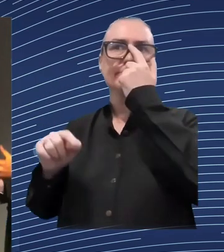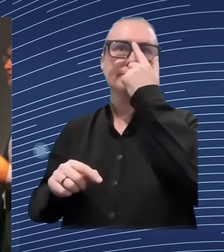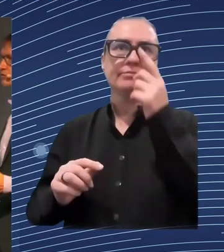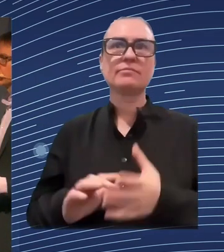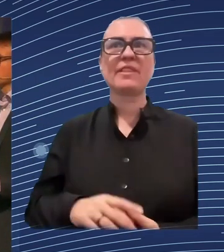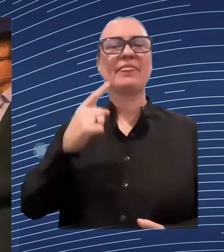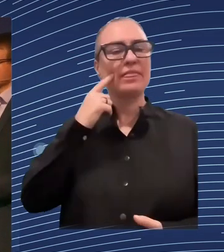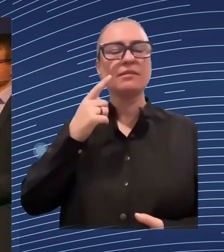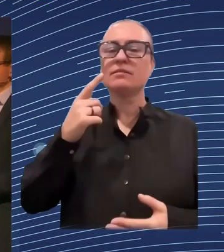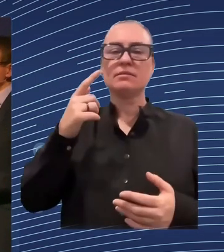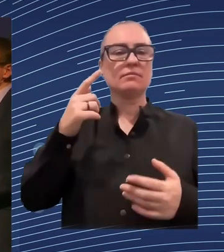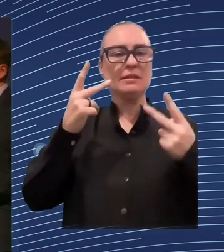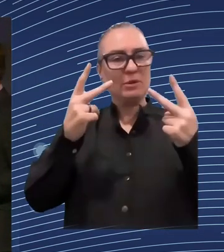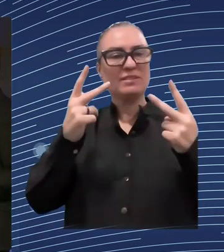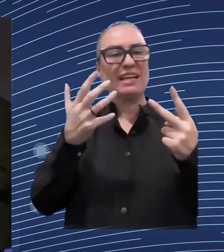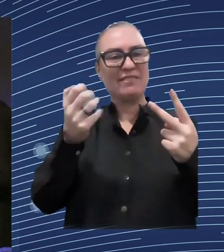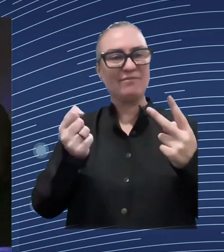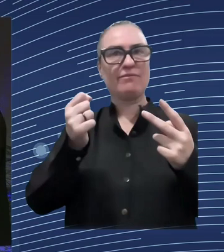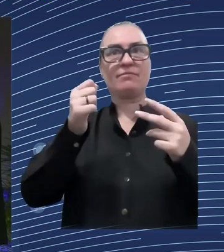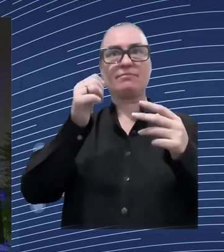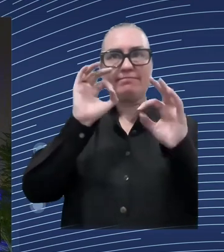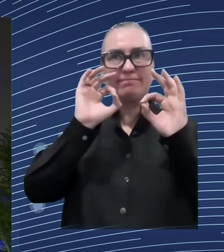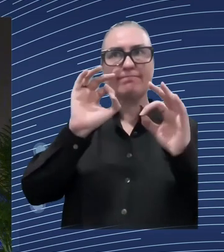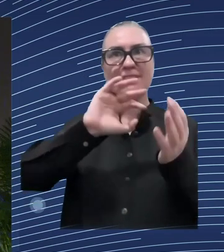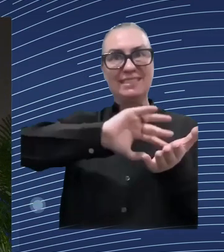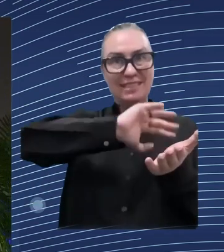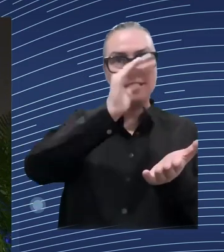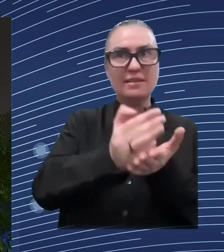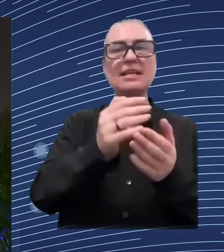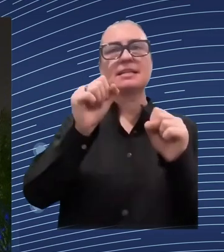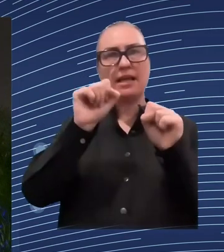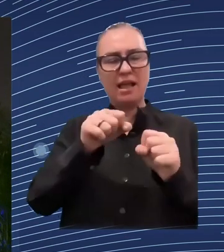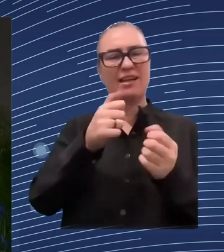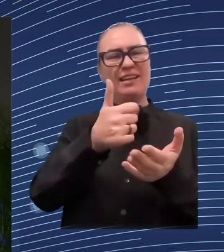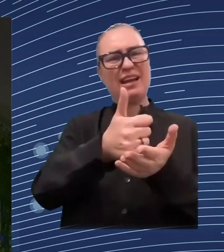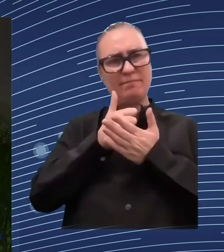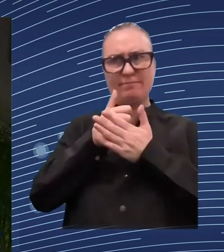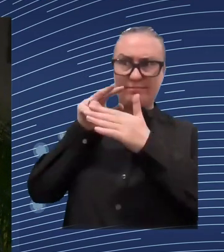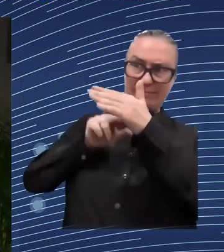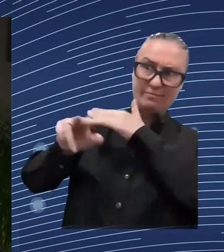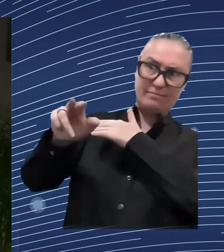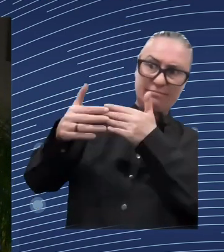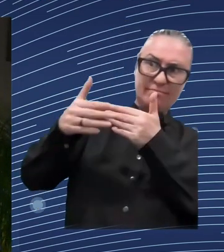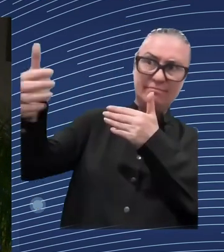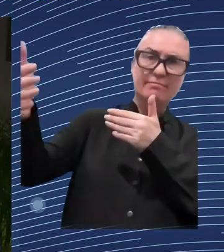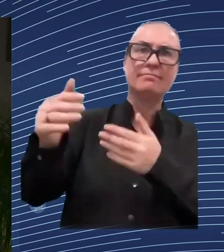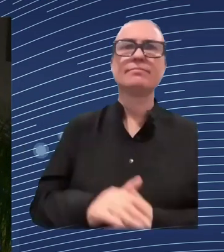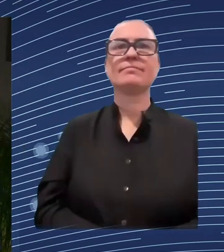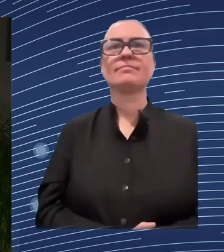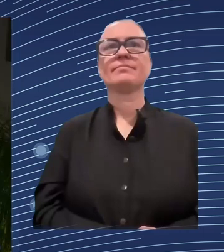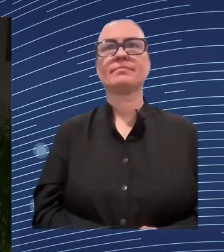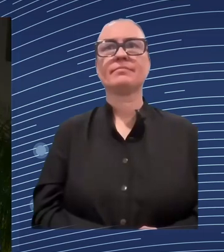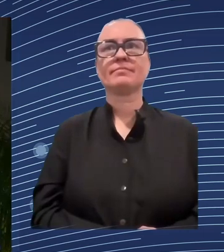either ongoing or ahead of us. Be it linked to digital, artificial intelligence, green